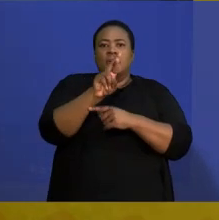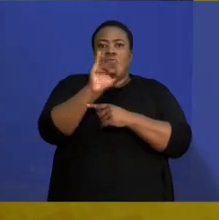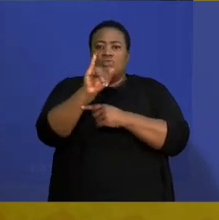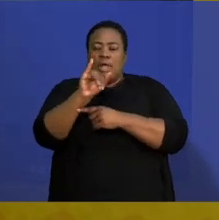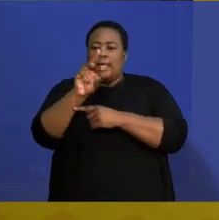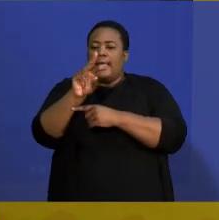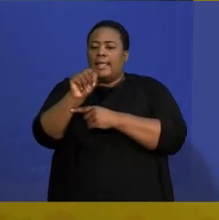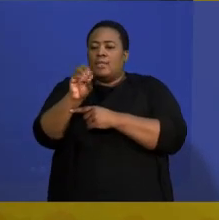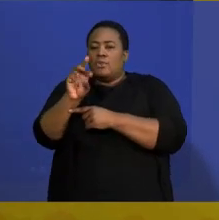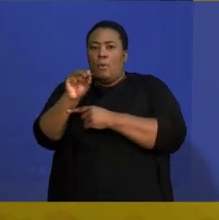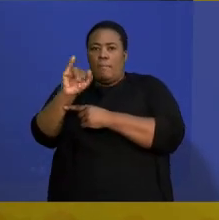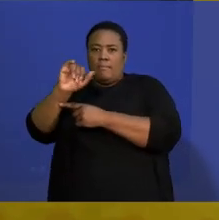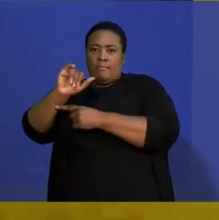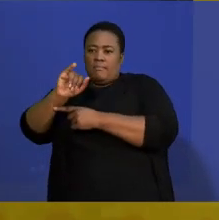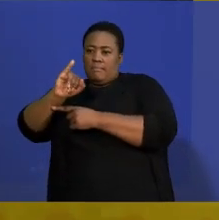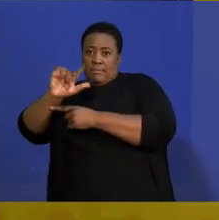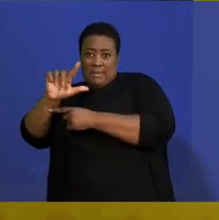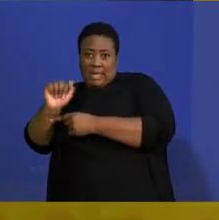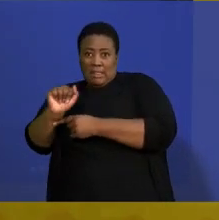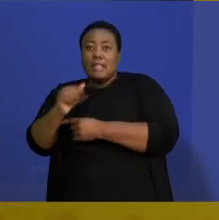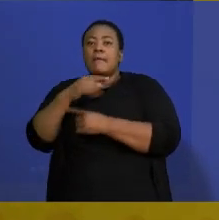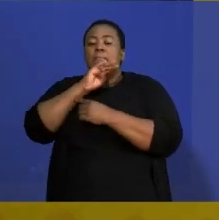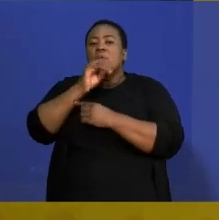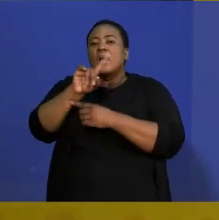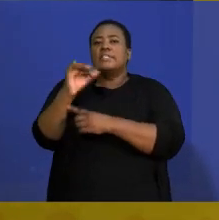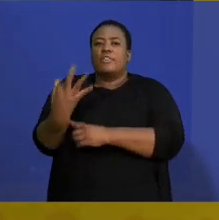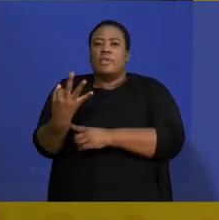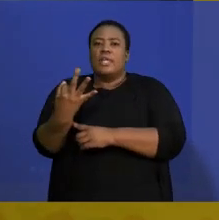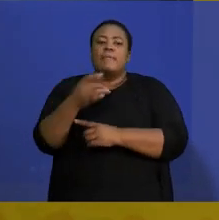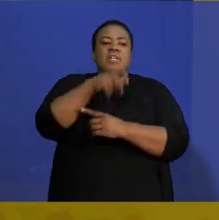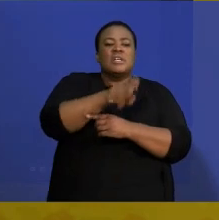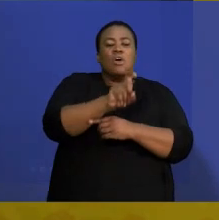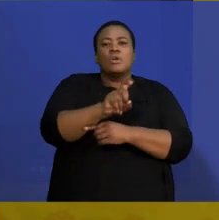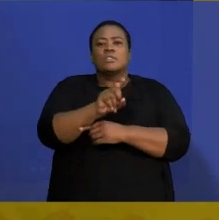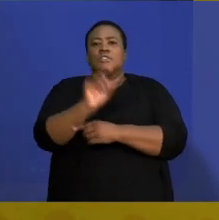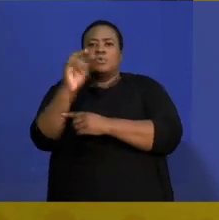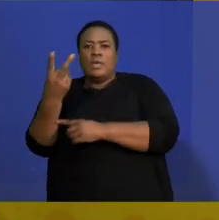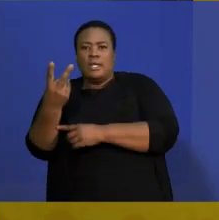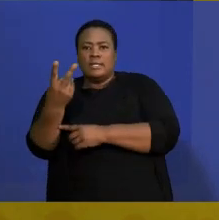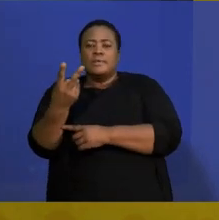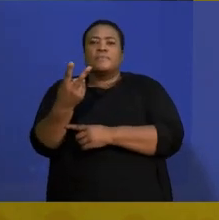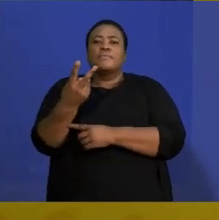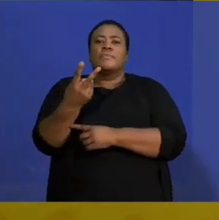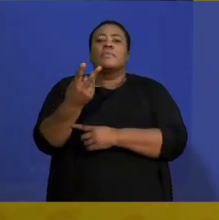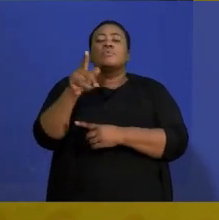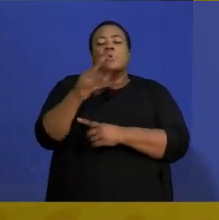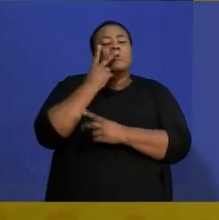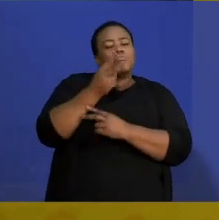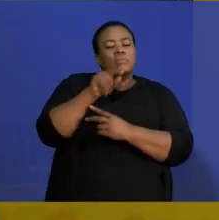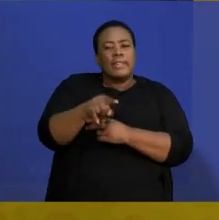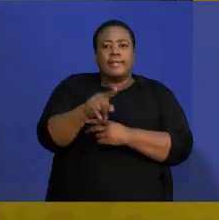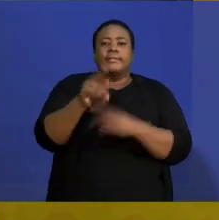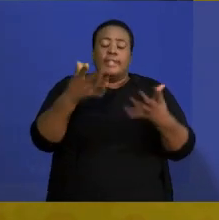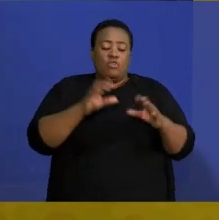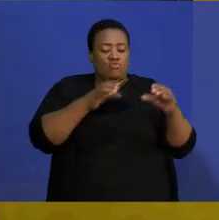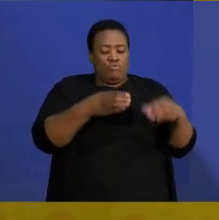three. And the leading term is always your x squared. It might have a coefficient in front. But look at that. Grouping,